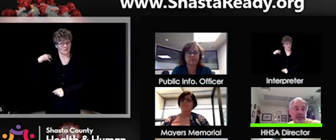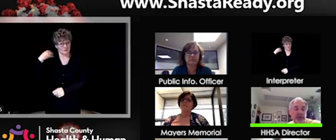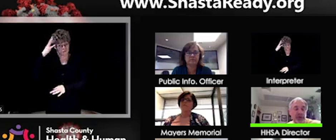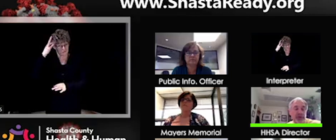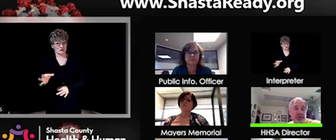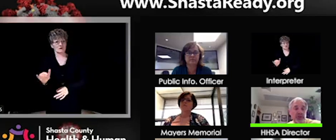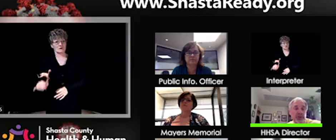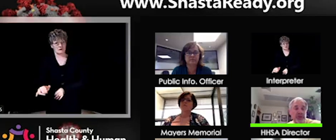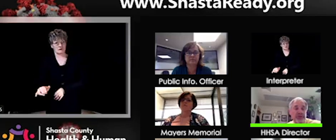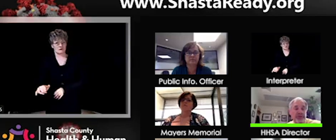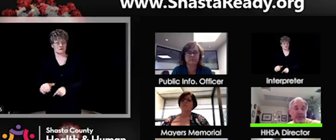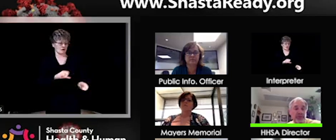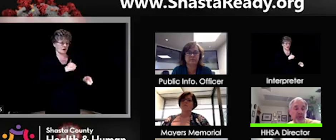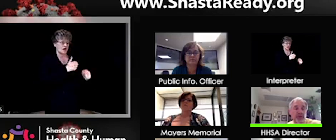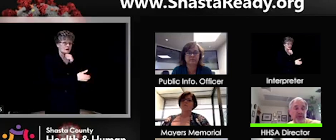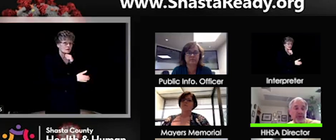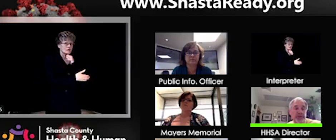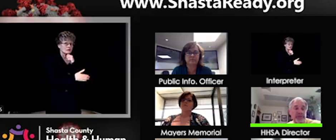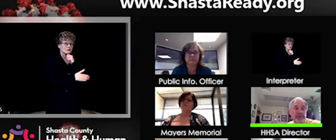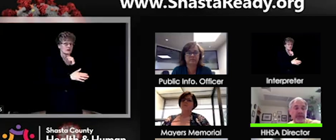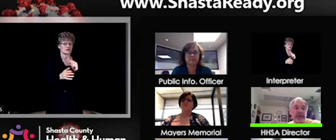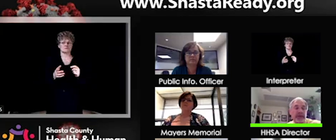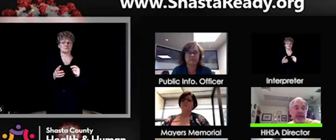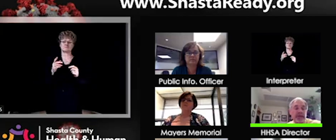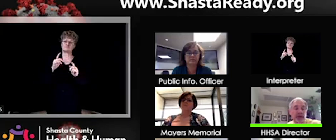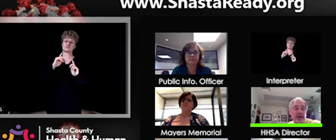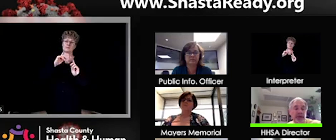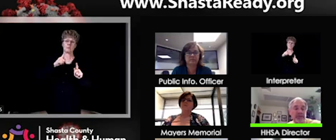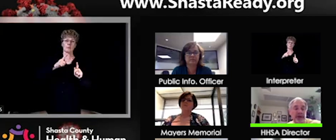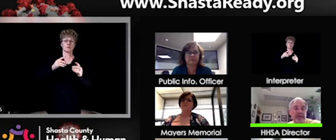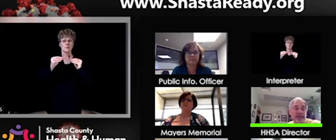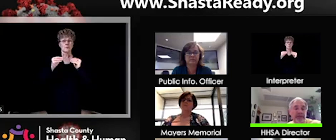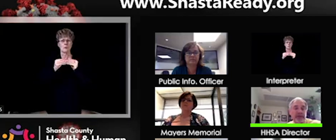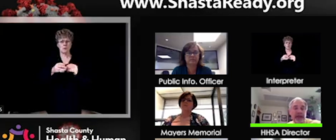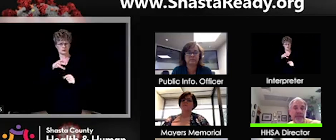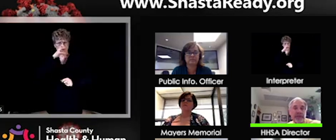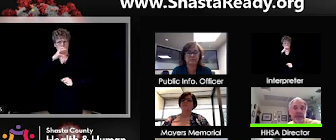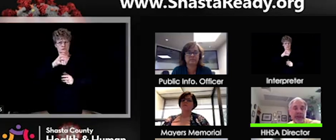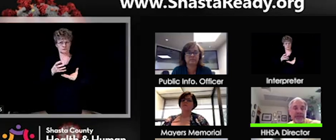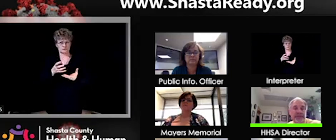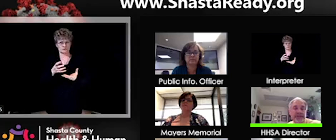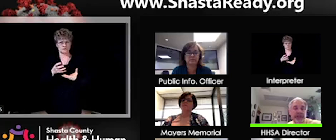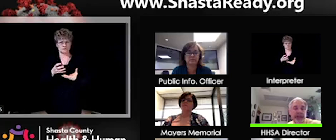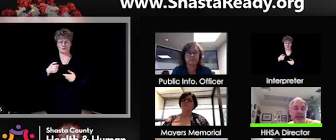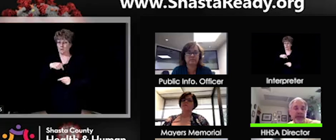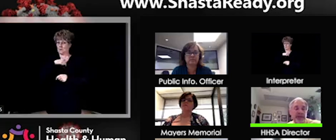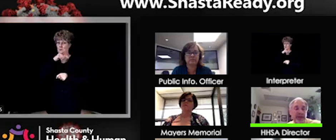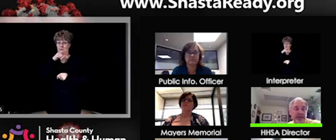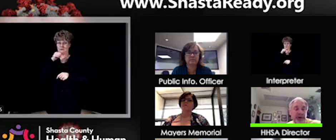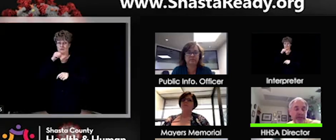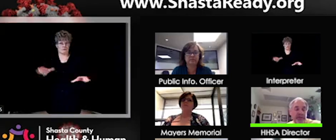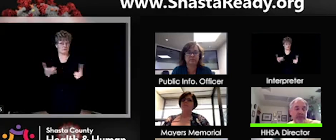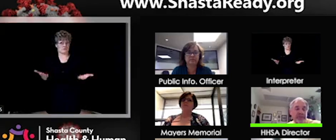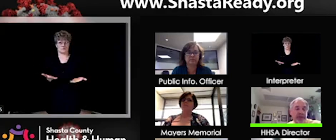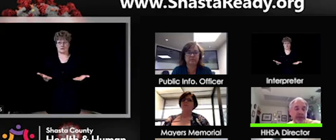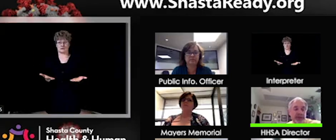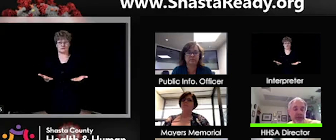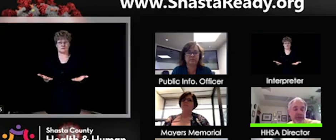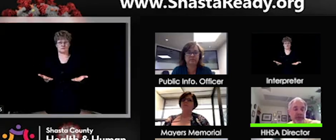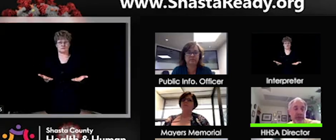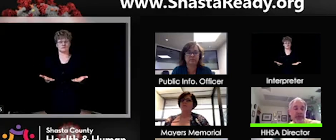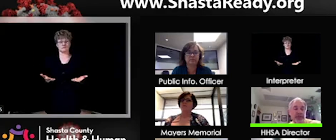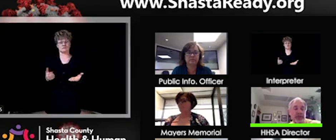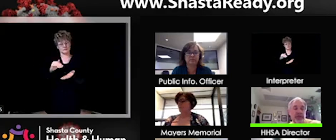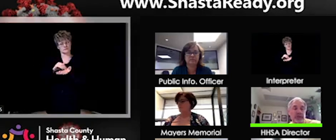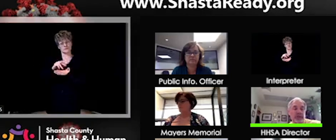officer issue additional orders that were more restrictive. And I just want to clarify that that has not happened in Shasta County. Dr. Ramstrom has